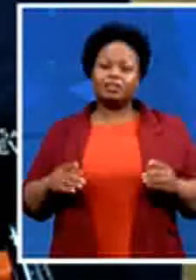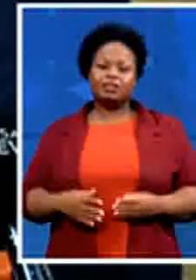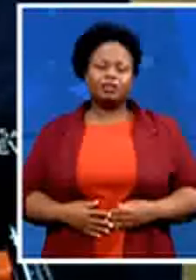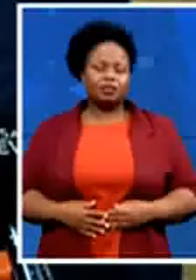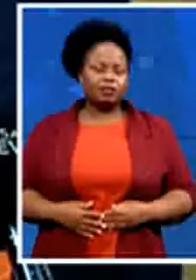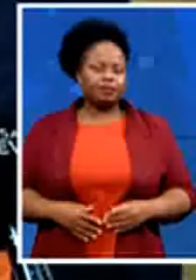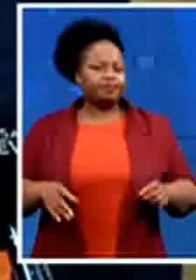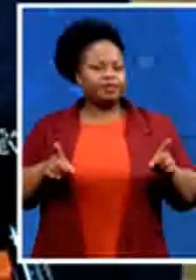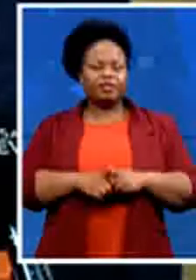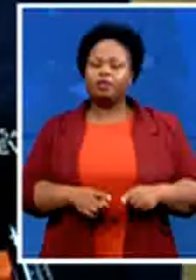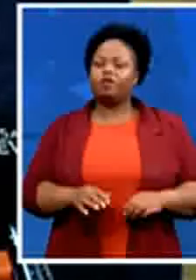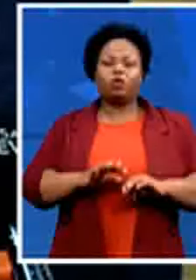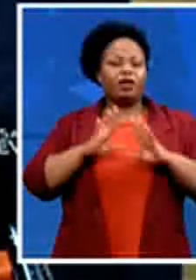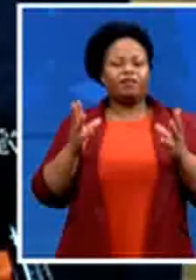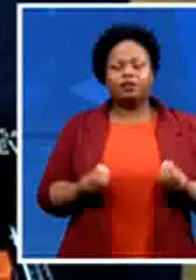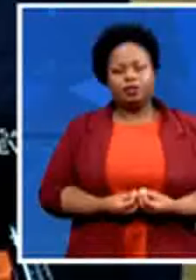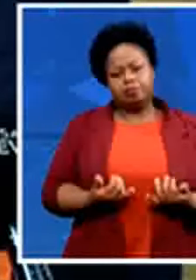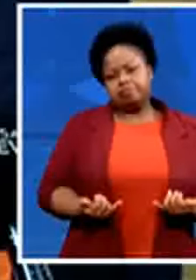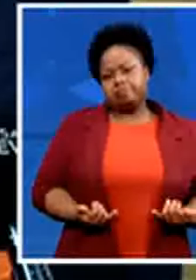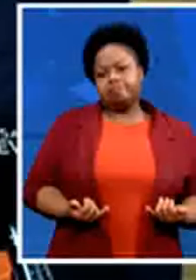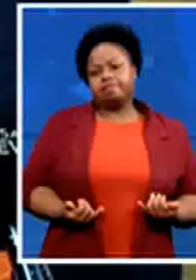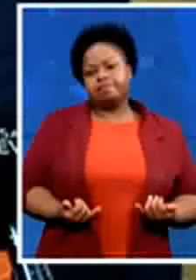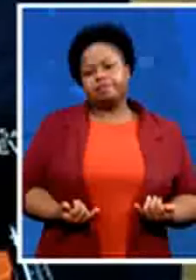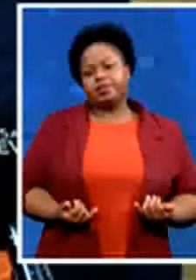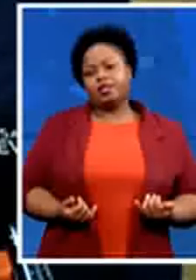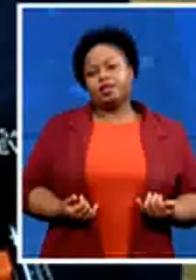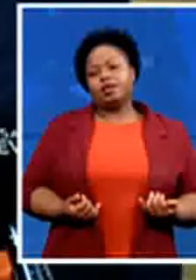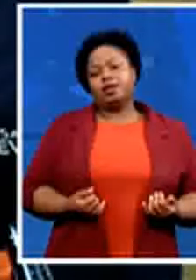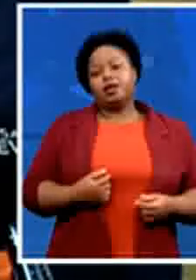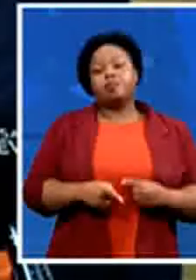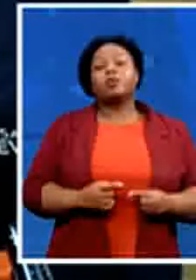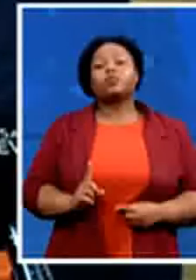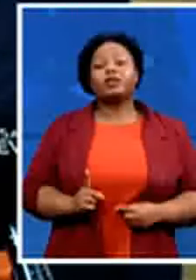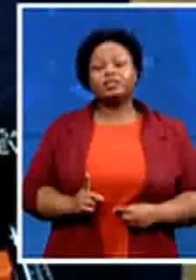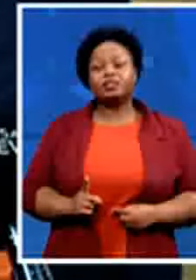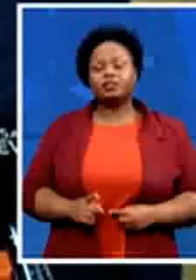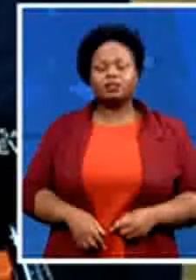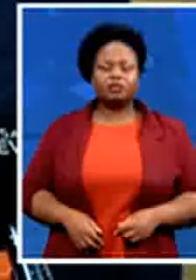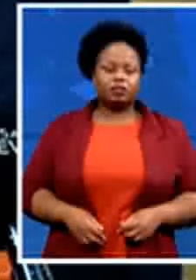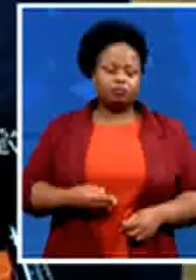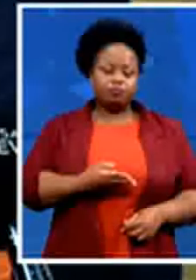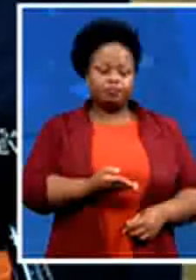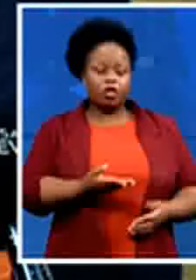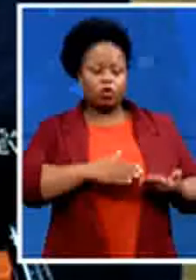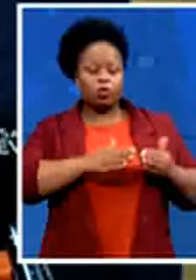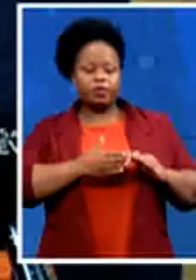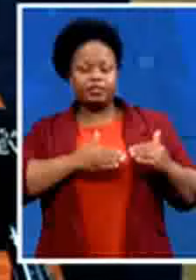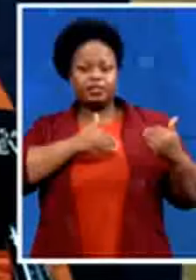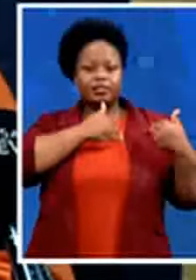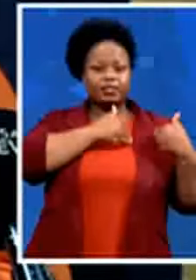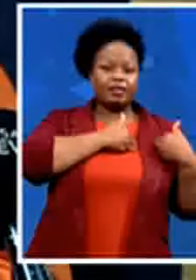is about beginning with community safety and having safer communities